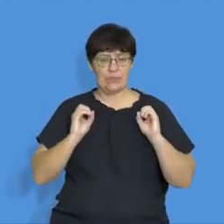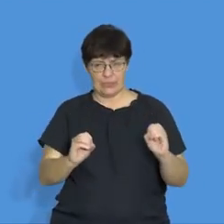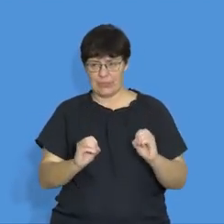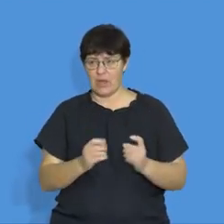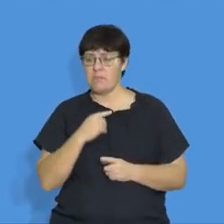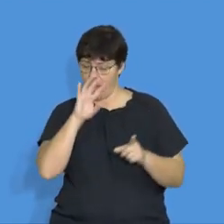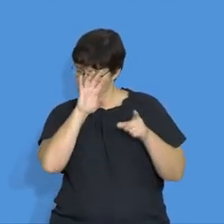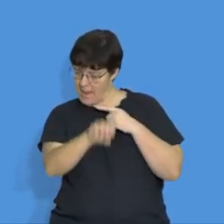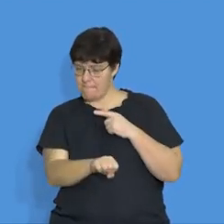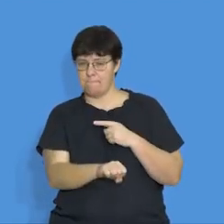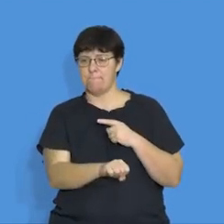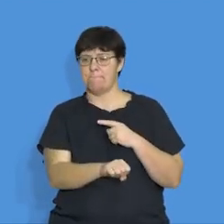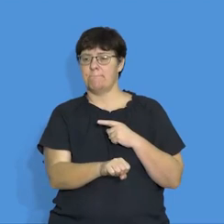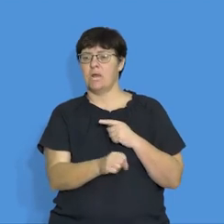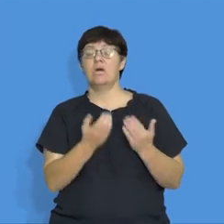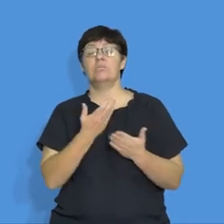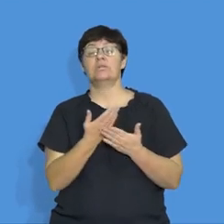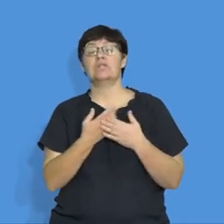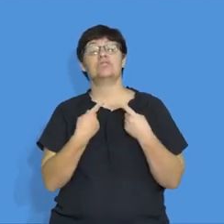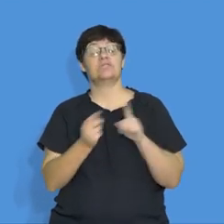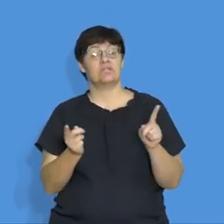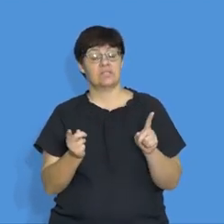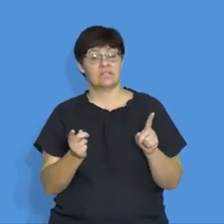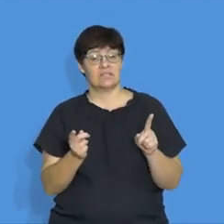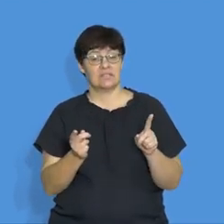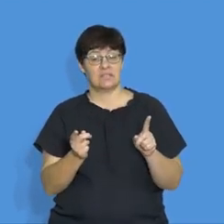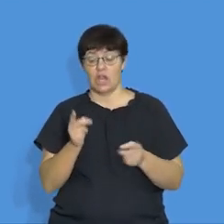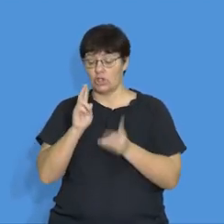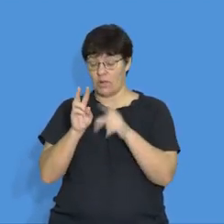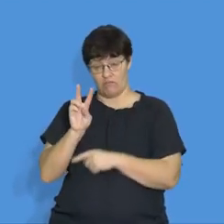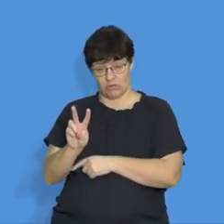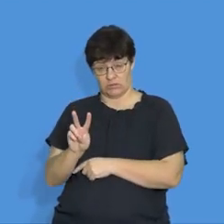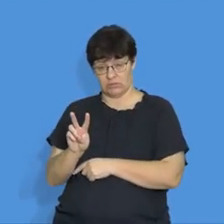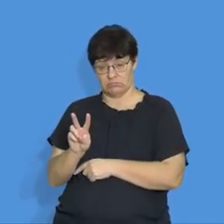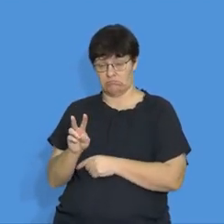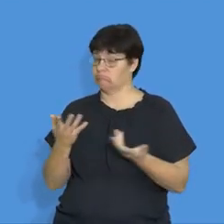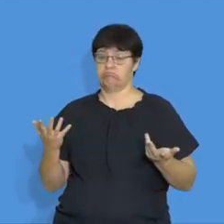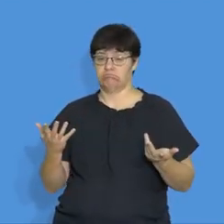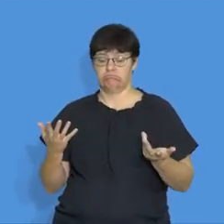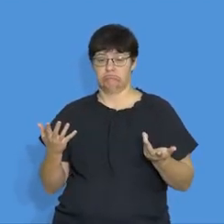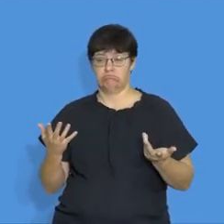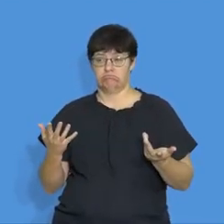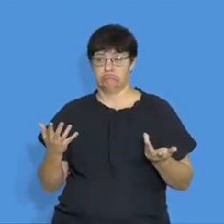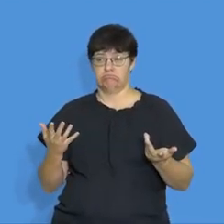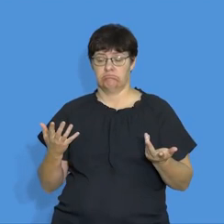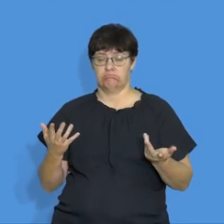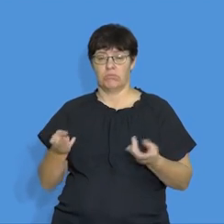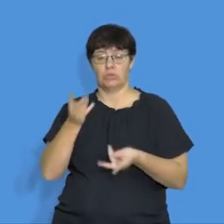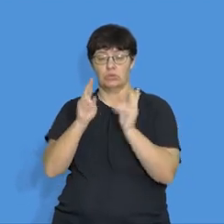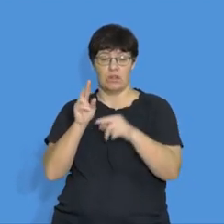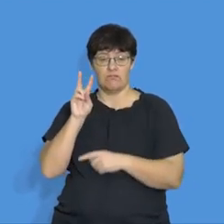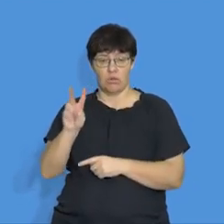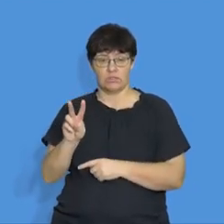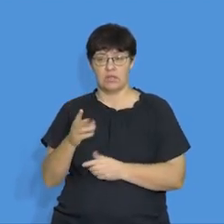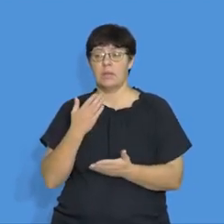recognize that the potential difference, that 12 volts is a result of, the 12 volts is the